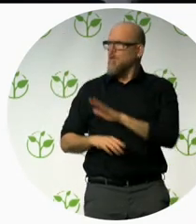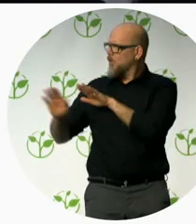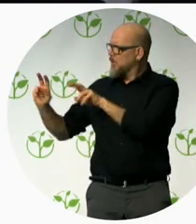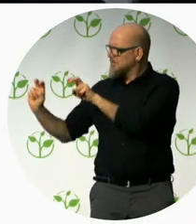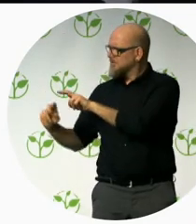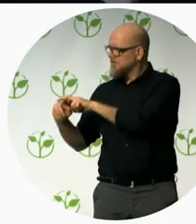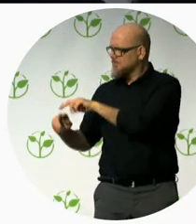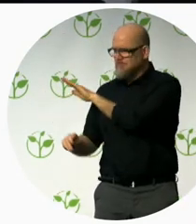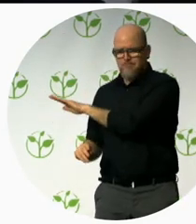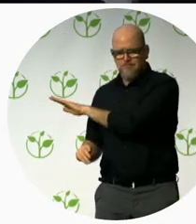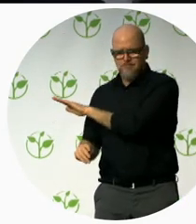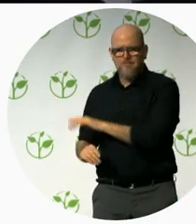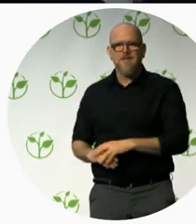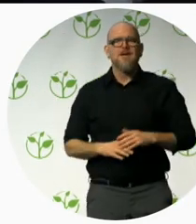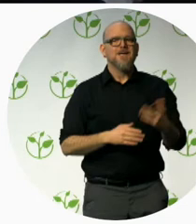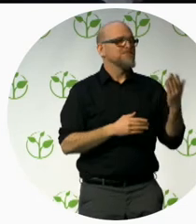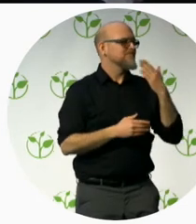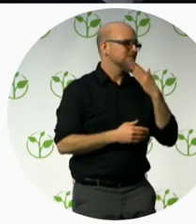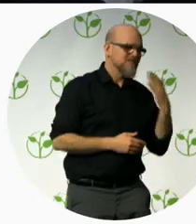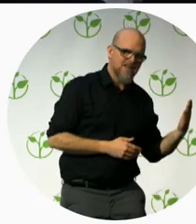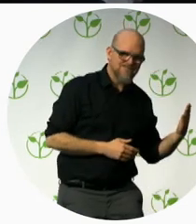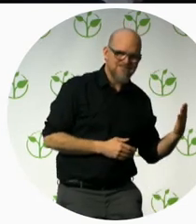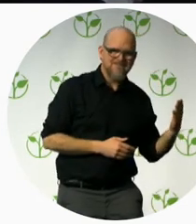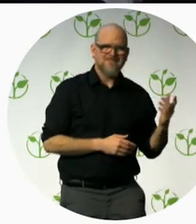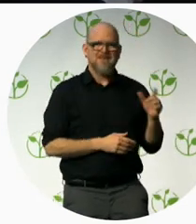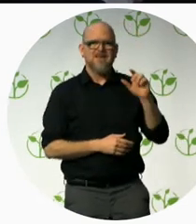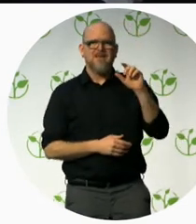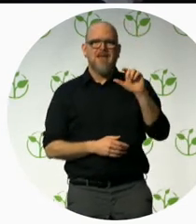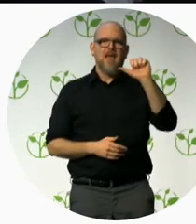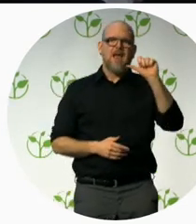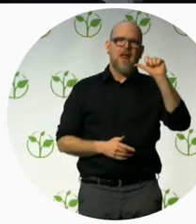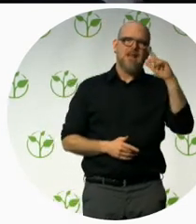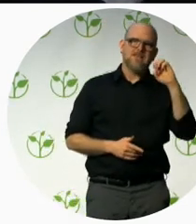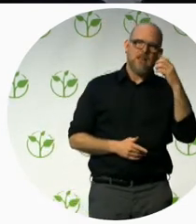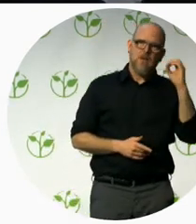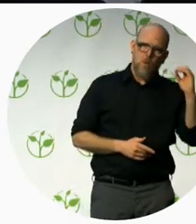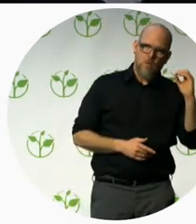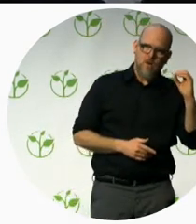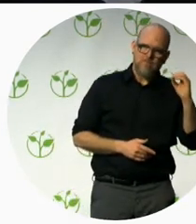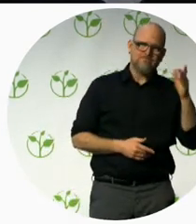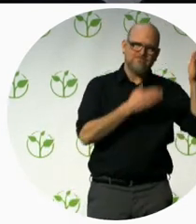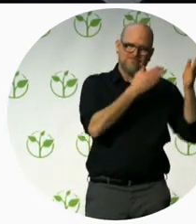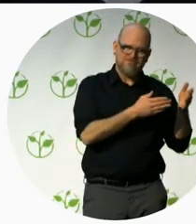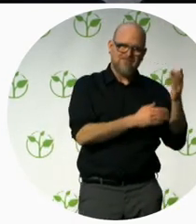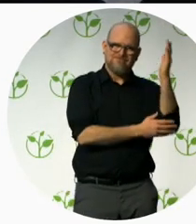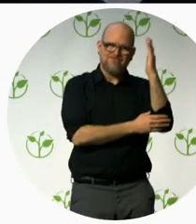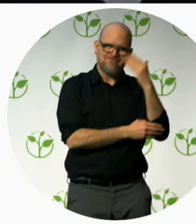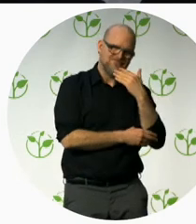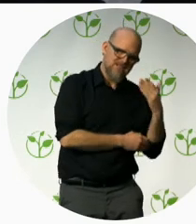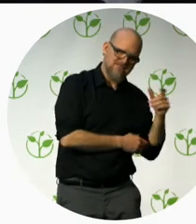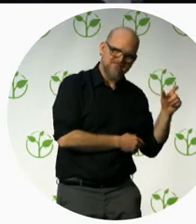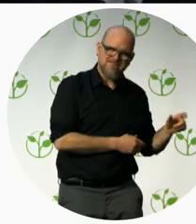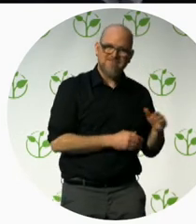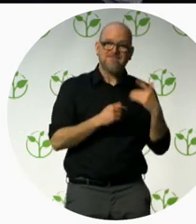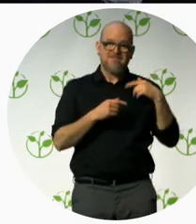Thank you very much indeed, Alessandro. Great to meet you at last. And I think all of us, we want to take a ride on the gondola now.